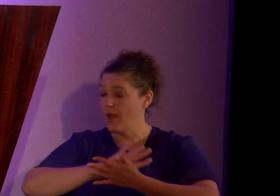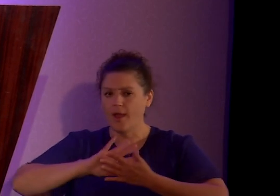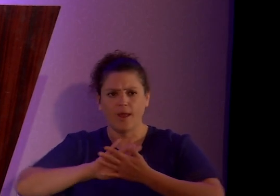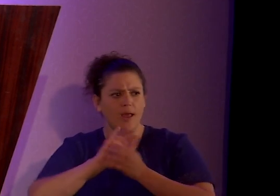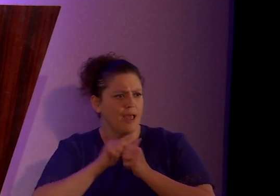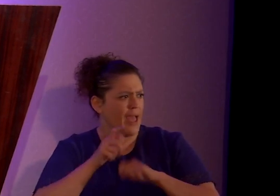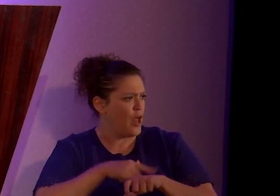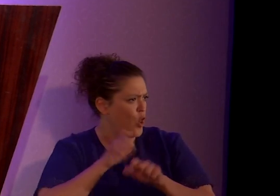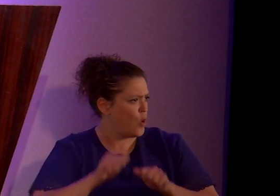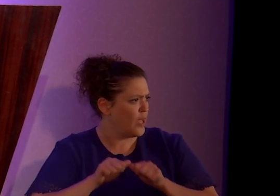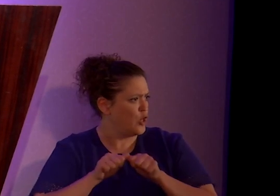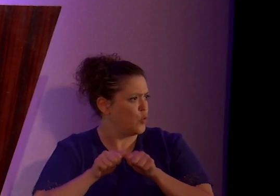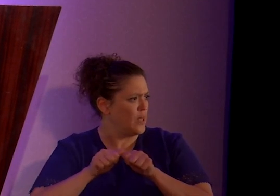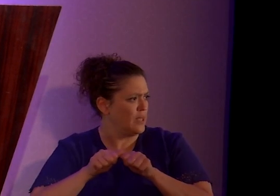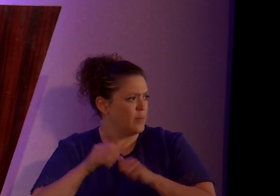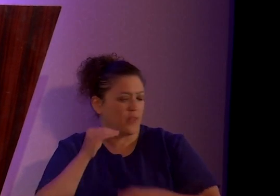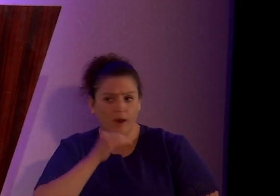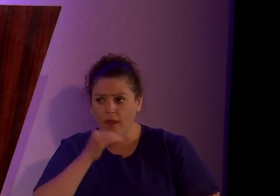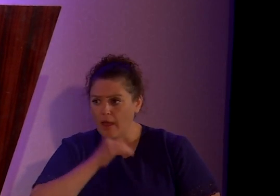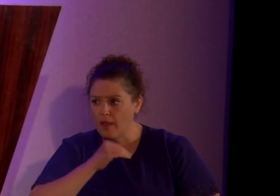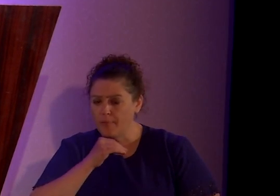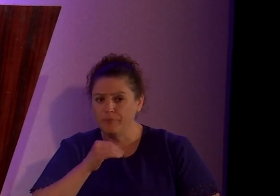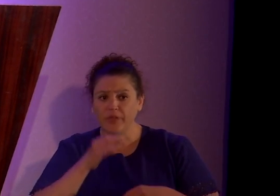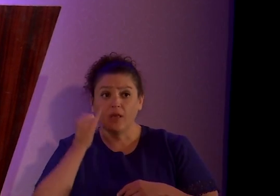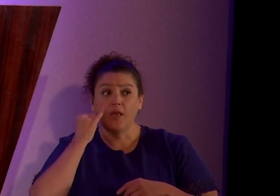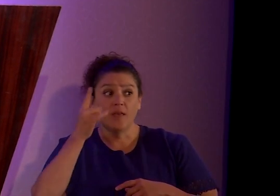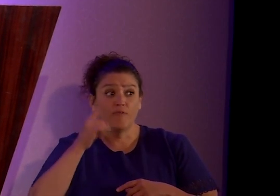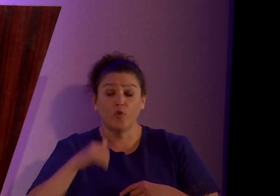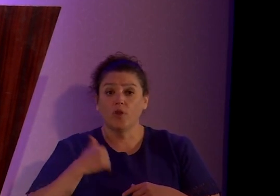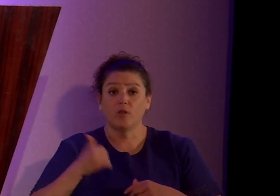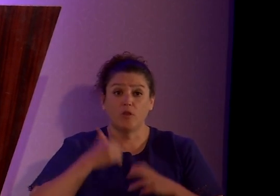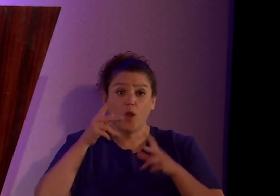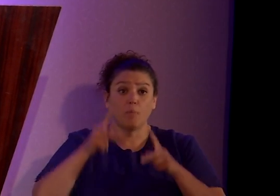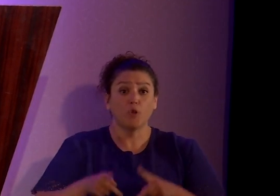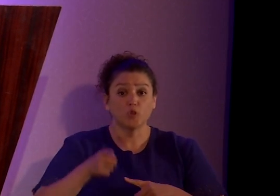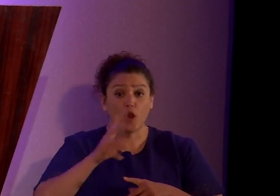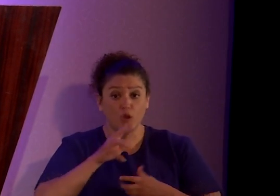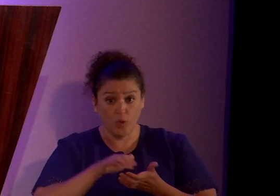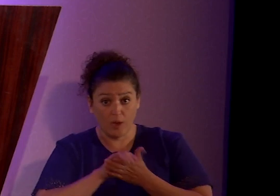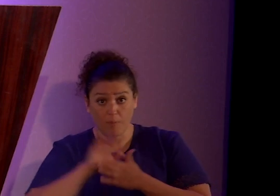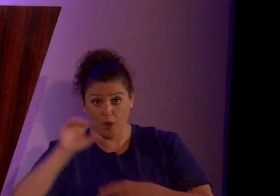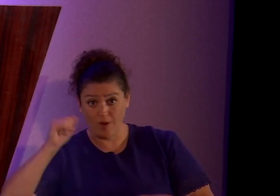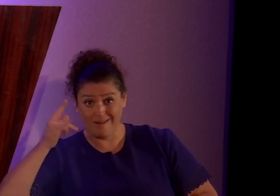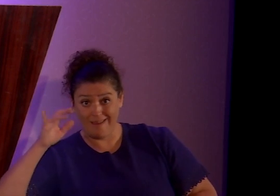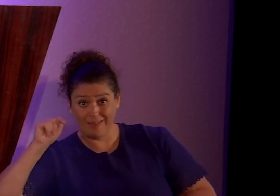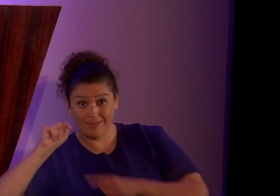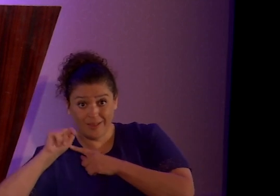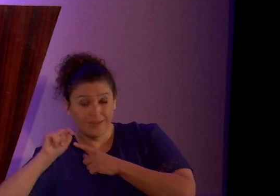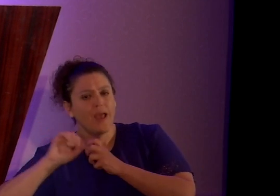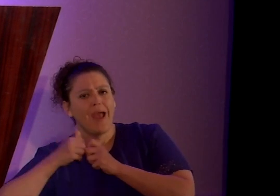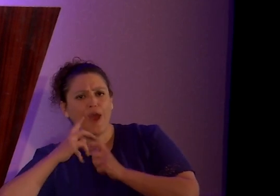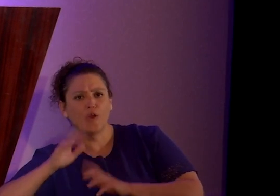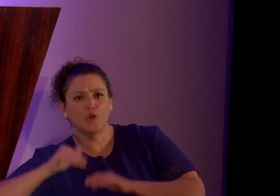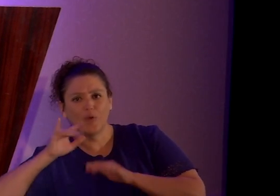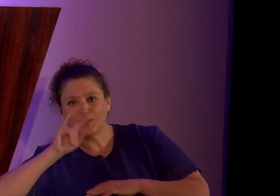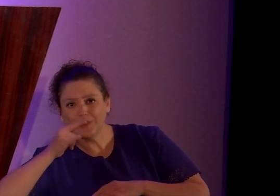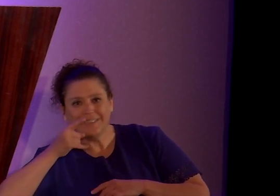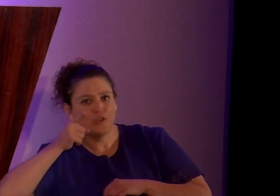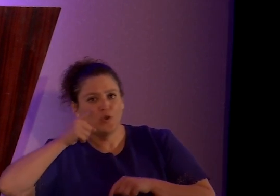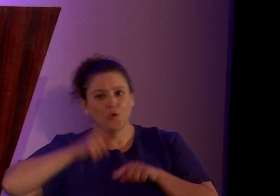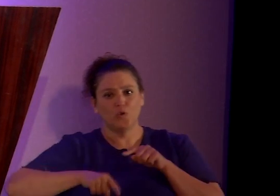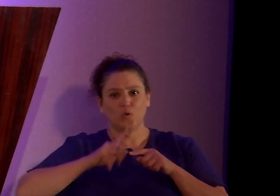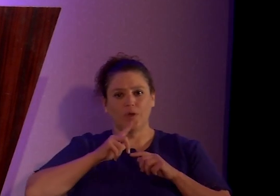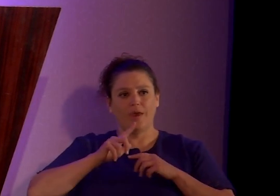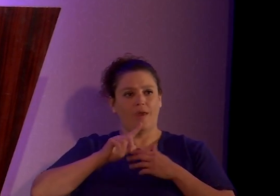going to keep that up? You know, do you want to, if you're a young person, are you going to marry an atheist? Um, how are you going to raise your kids? You're not going to be able